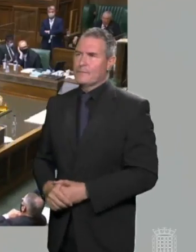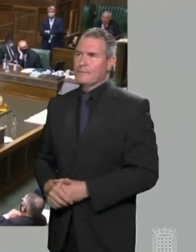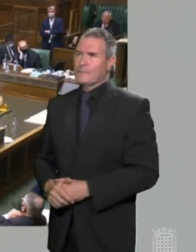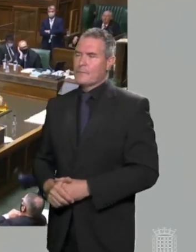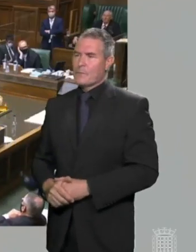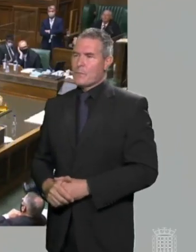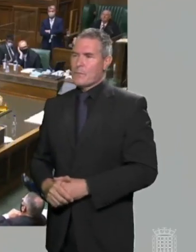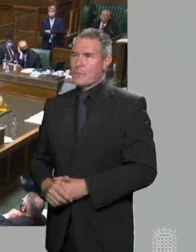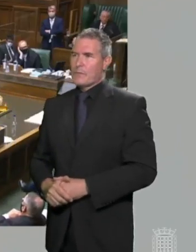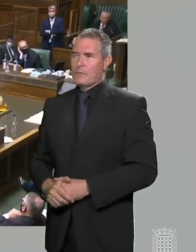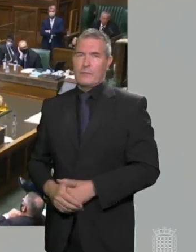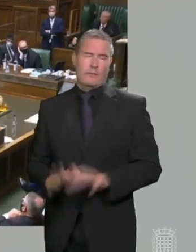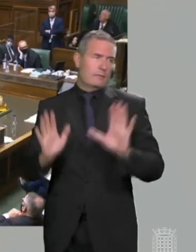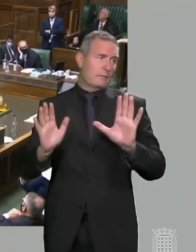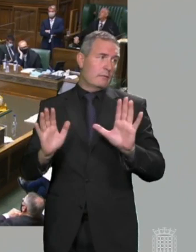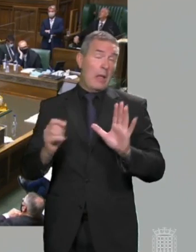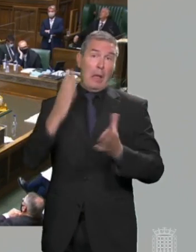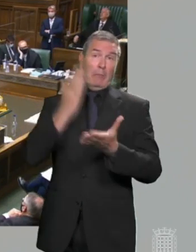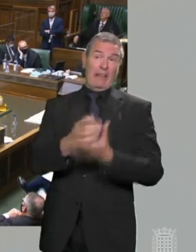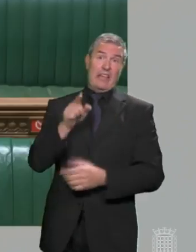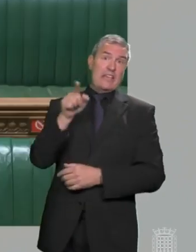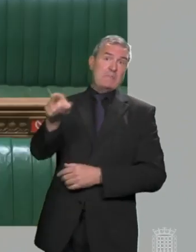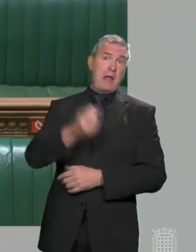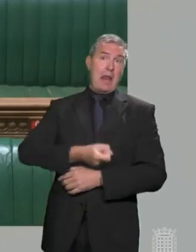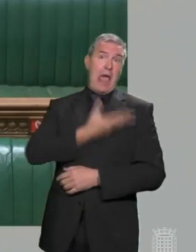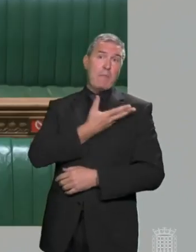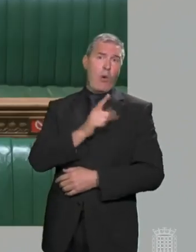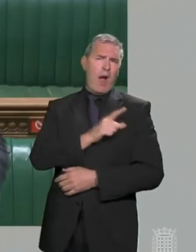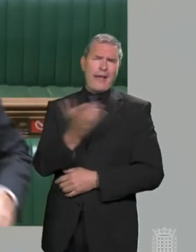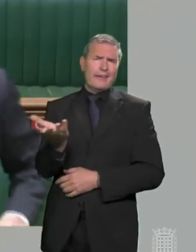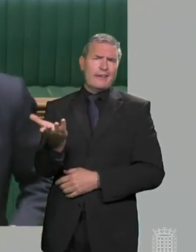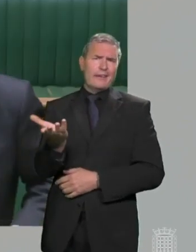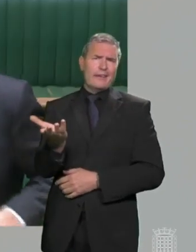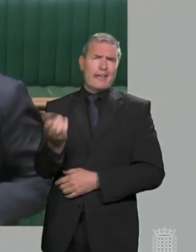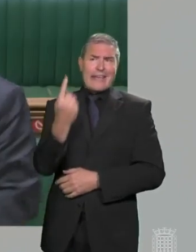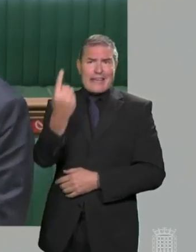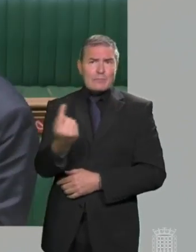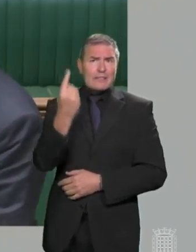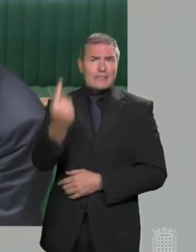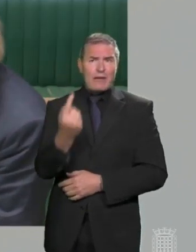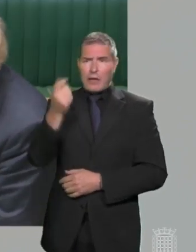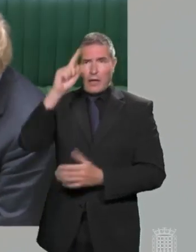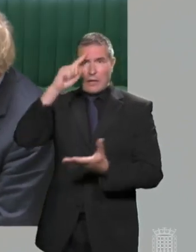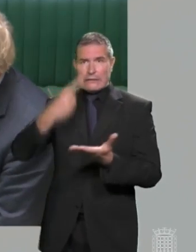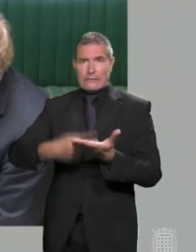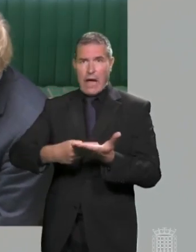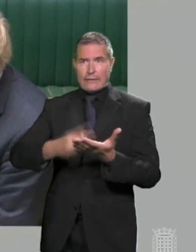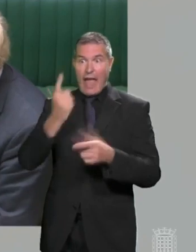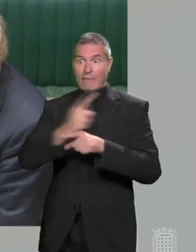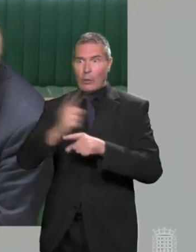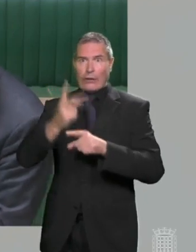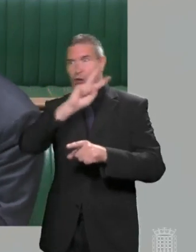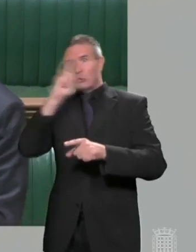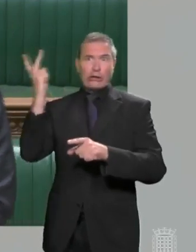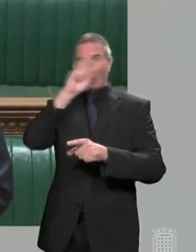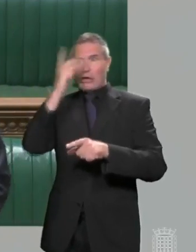Mr Speaker, why should anybody believe the Leader of the Opposition when he can't decide what he thinks from one week to the next?